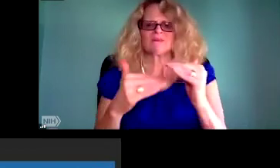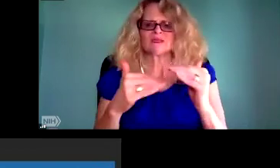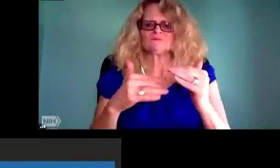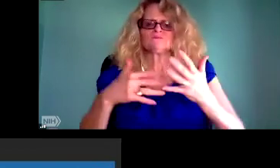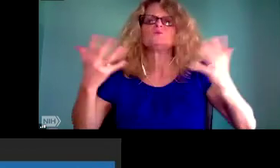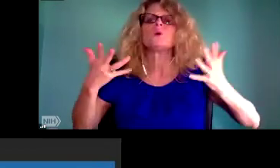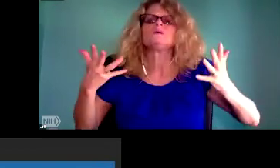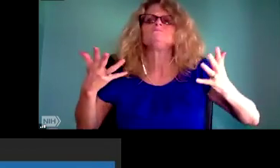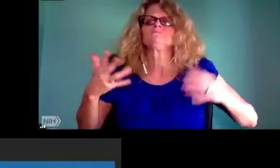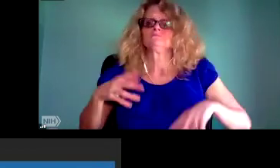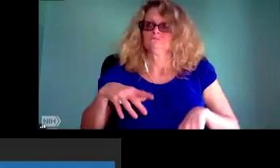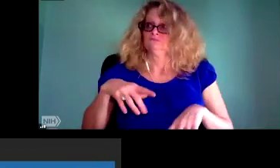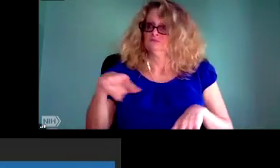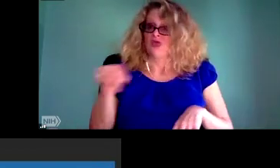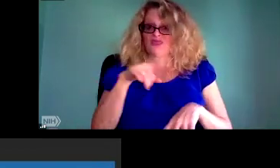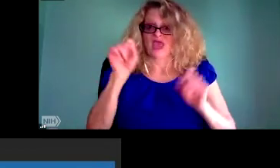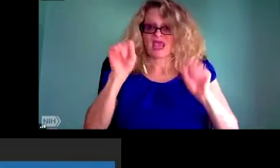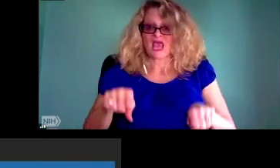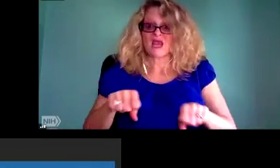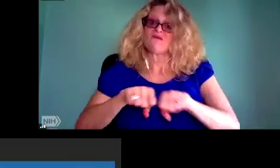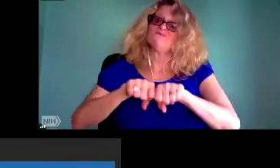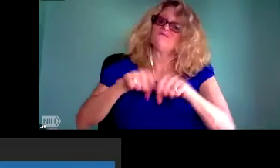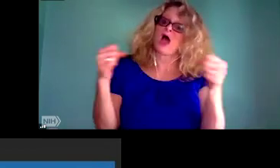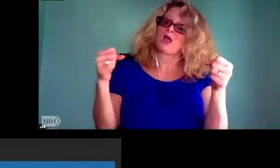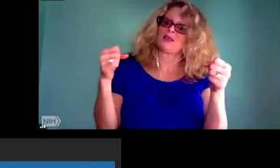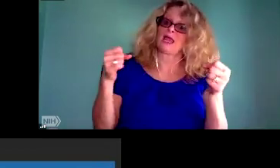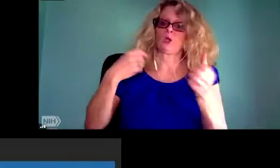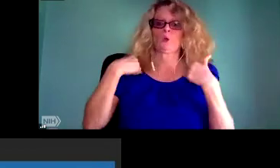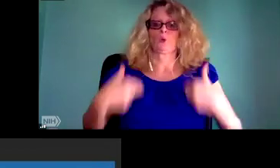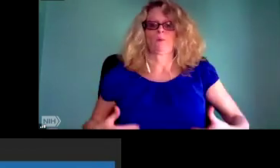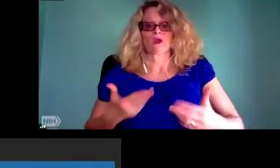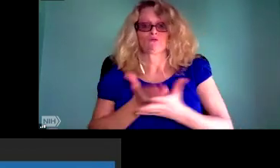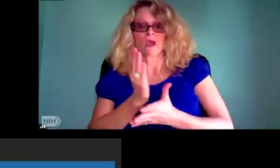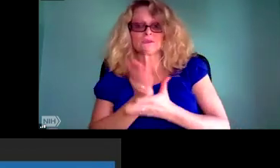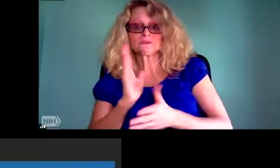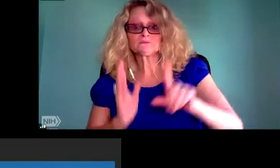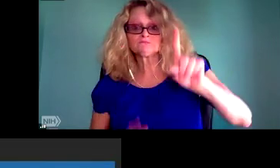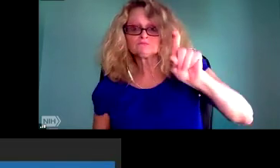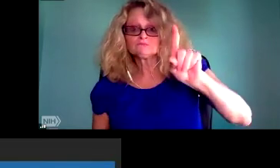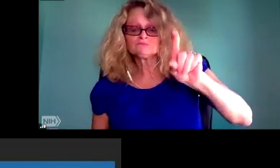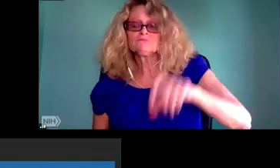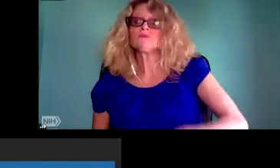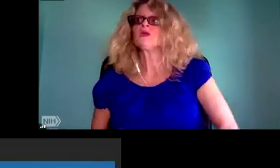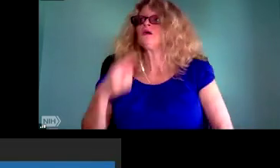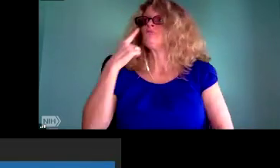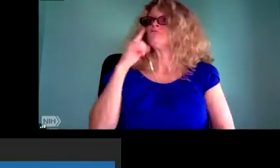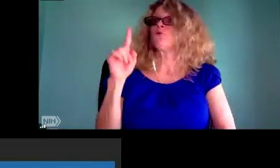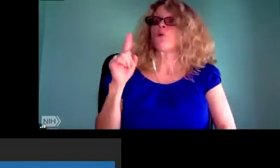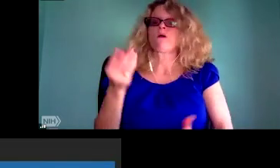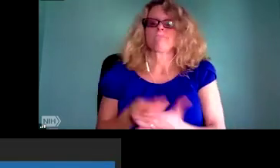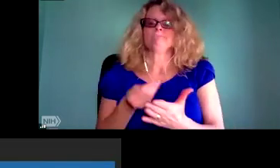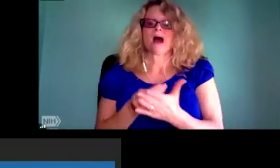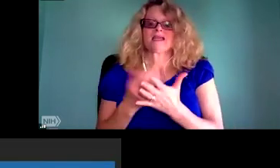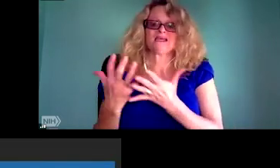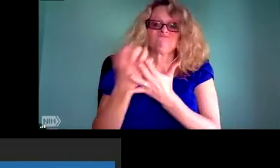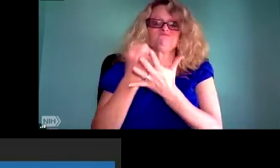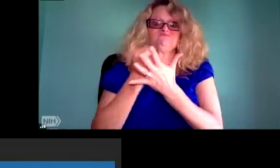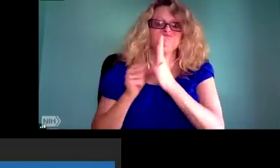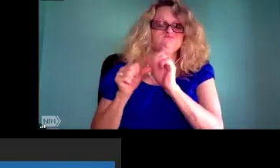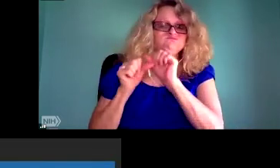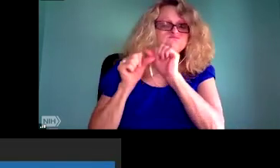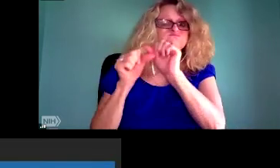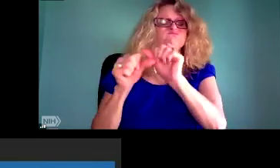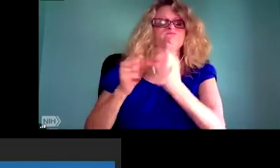headlines about the ways in which AI has falsely accused people almost exclusively African American men.